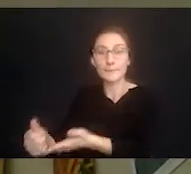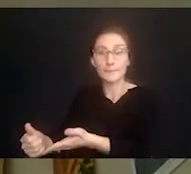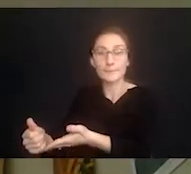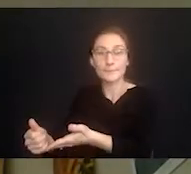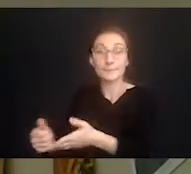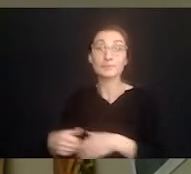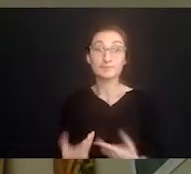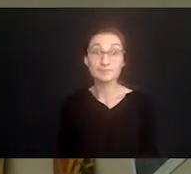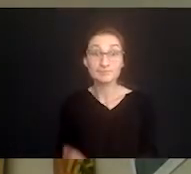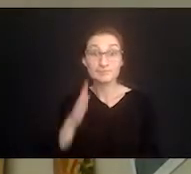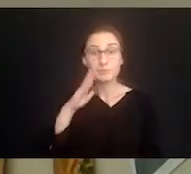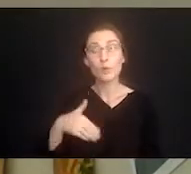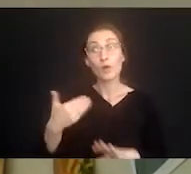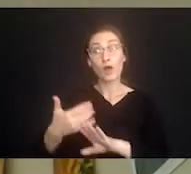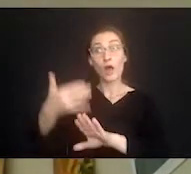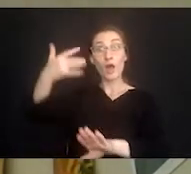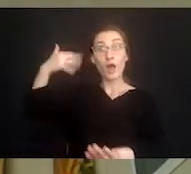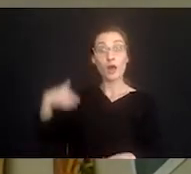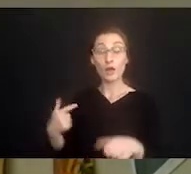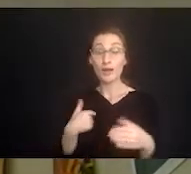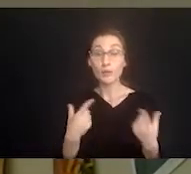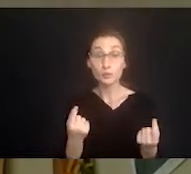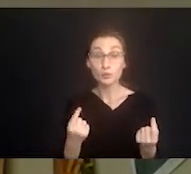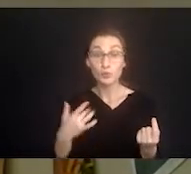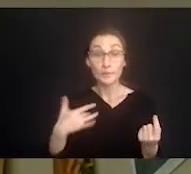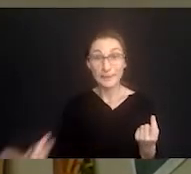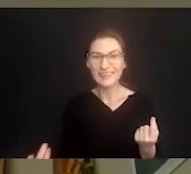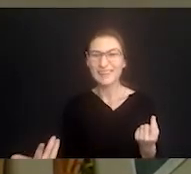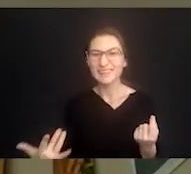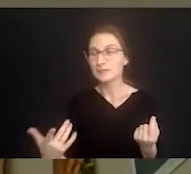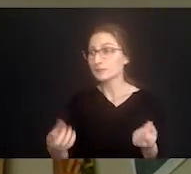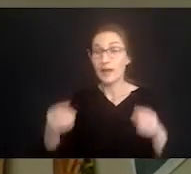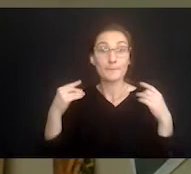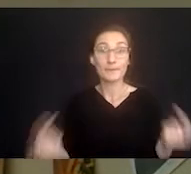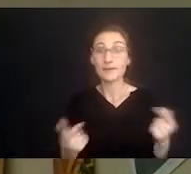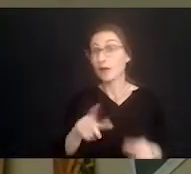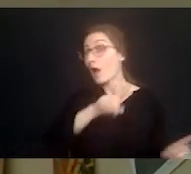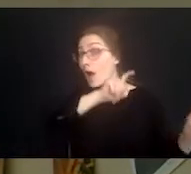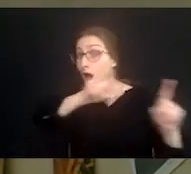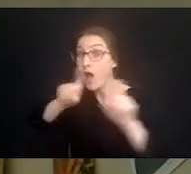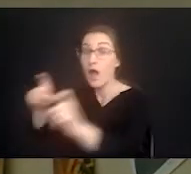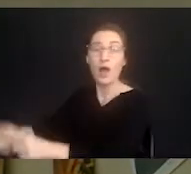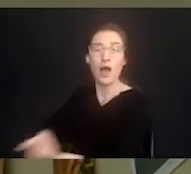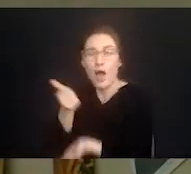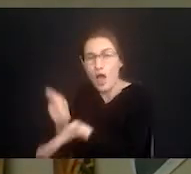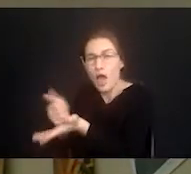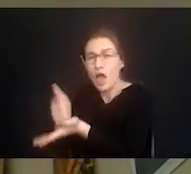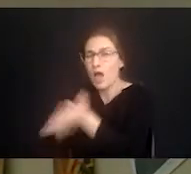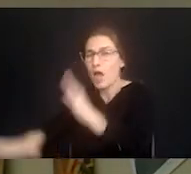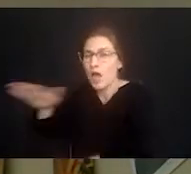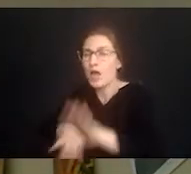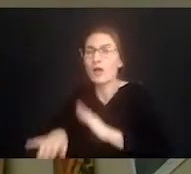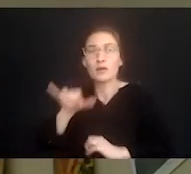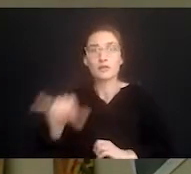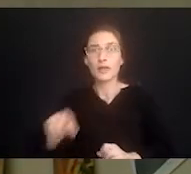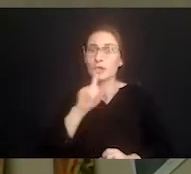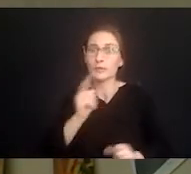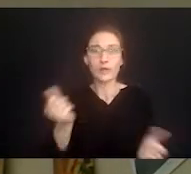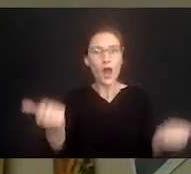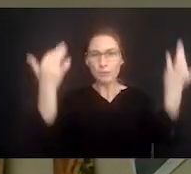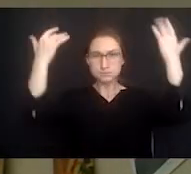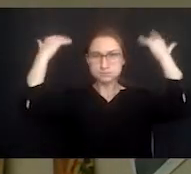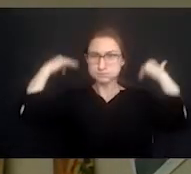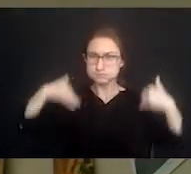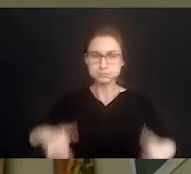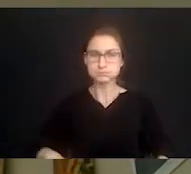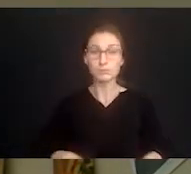years I would have just dropped what I was doing, run to help him, come back later to do what I was doing. And that felt very frenzied